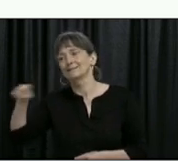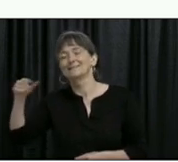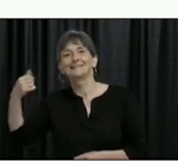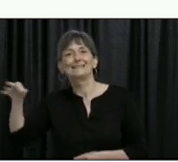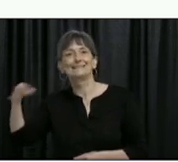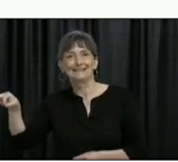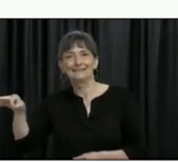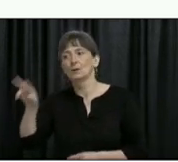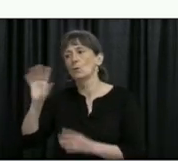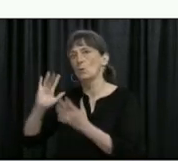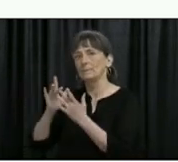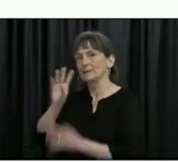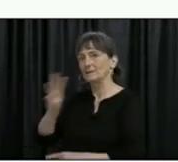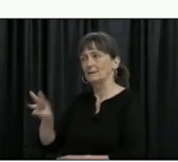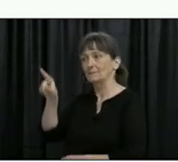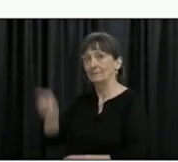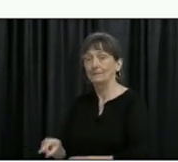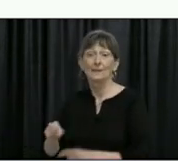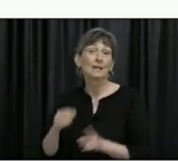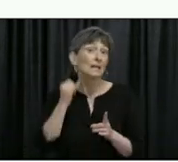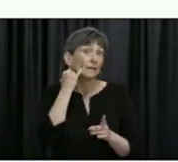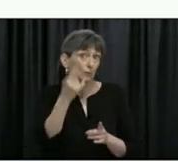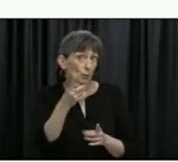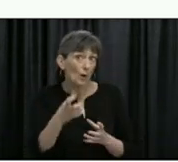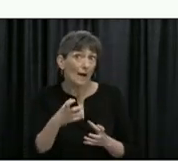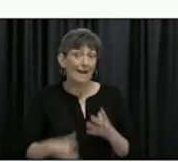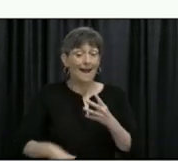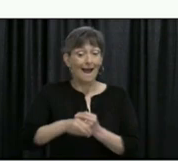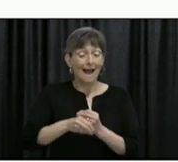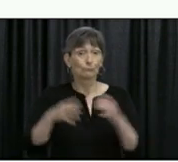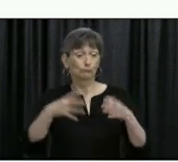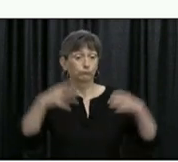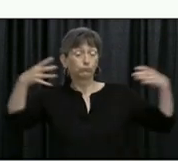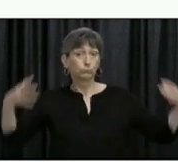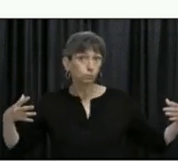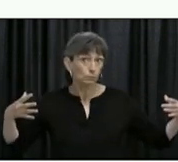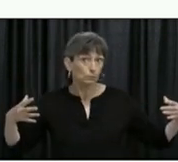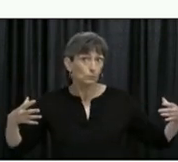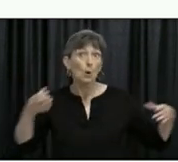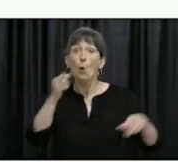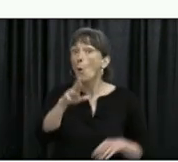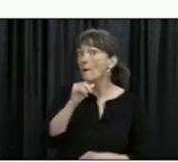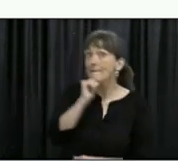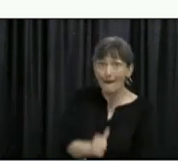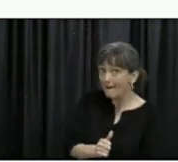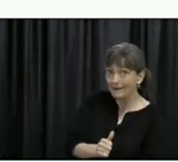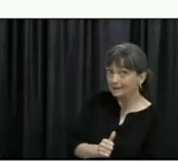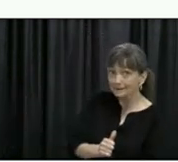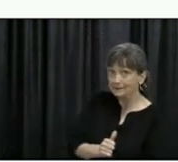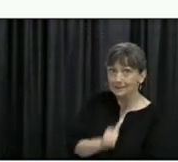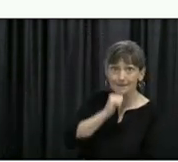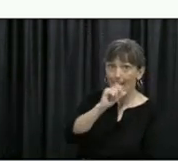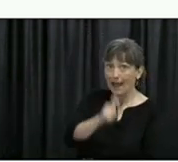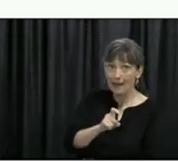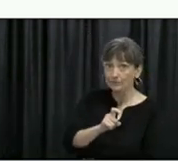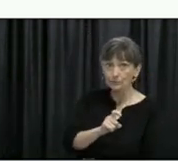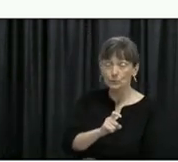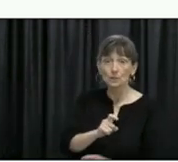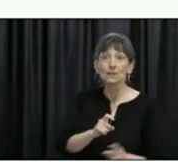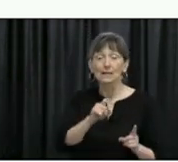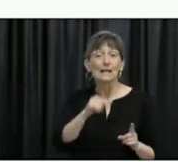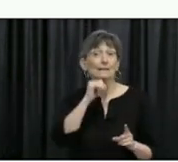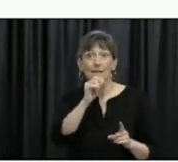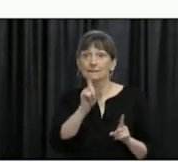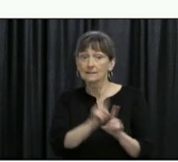No matter what you decide about expanding your double bubble, please continue to be vigilant to avoid bursting your own